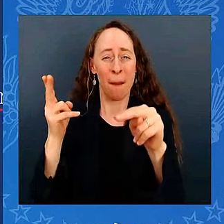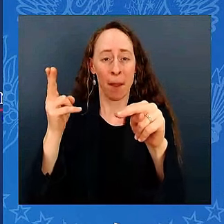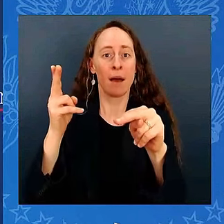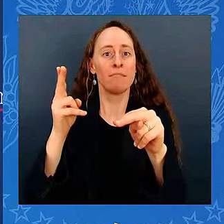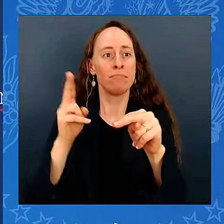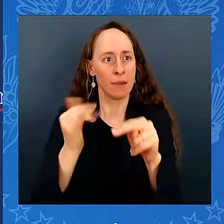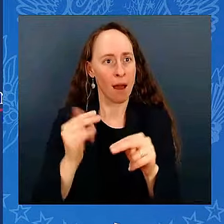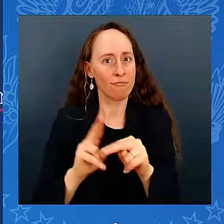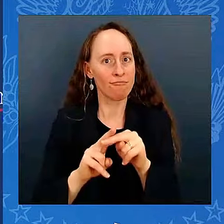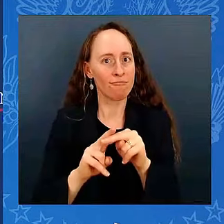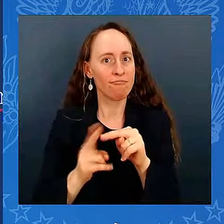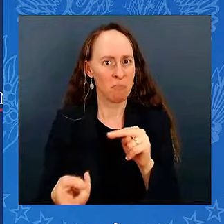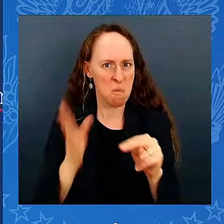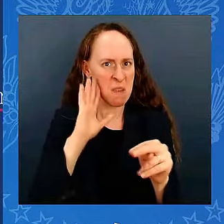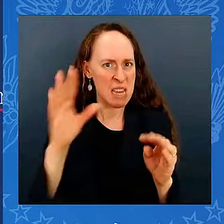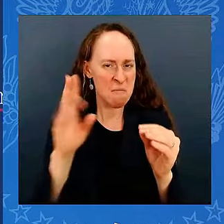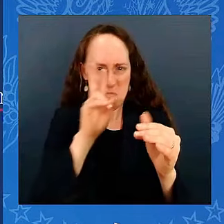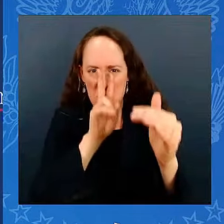place for us to be.